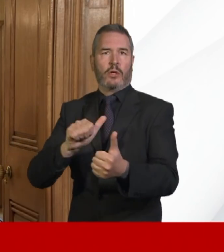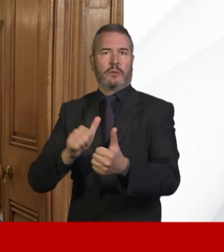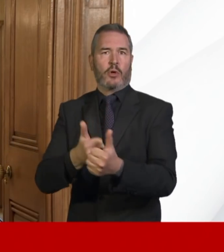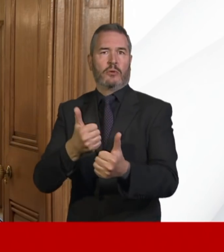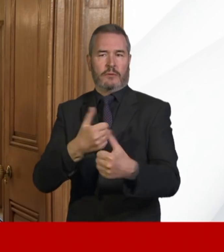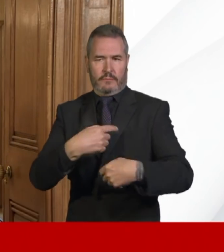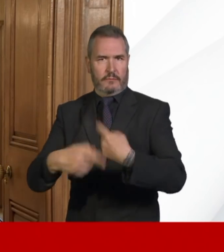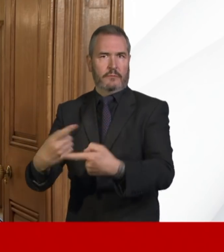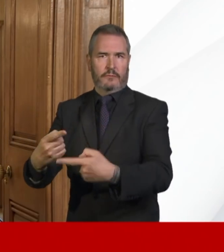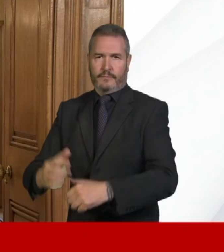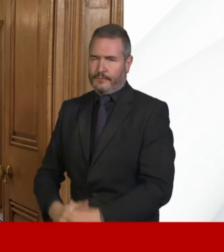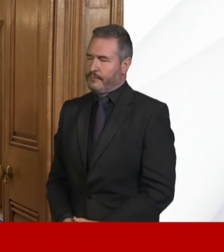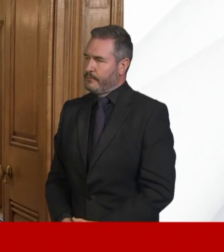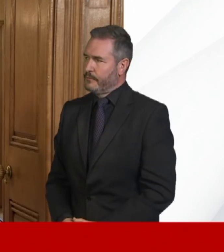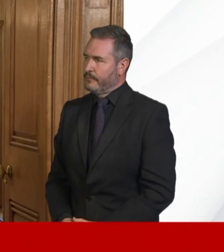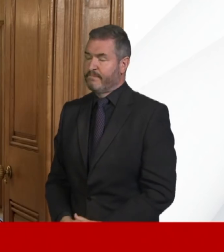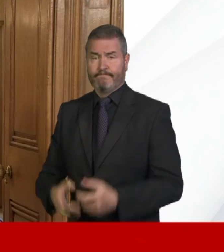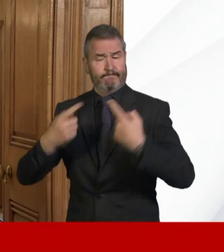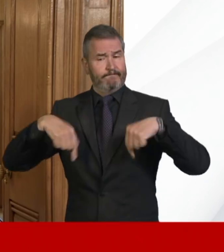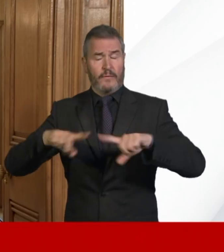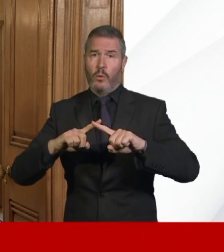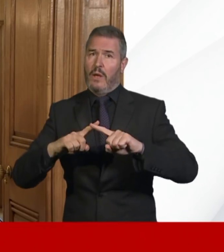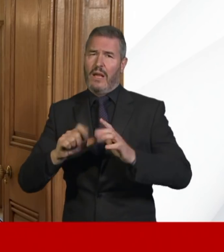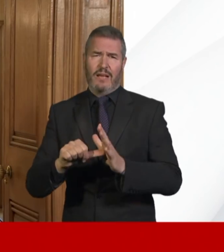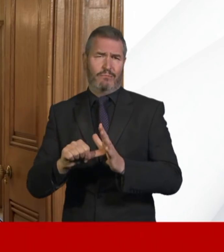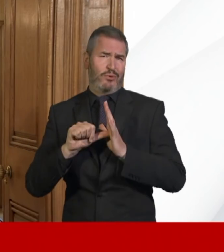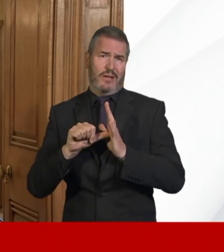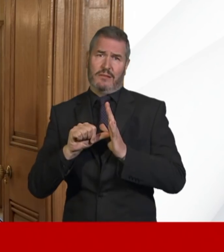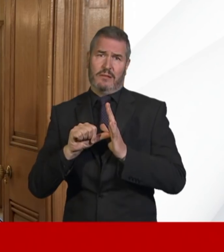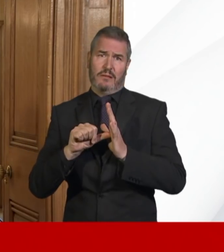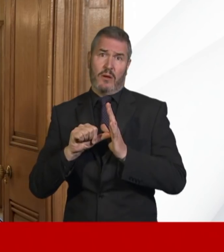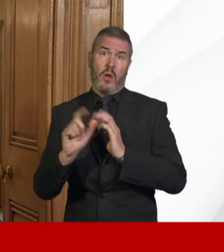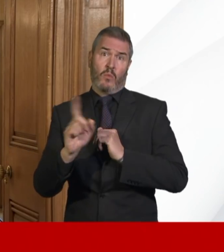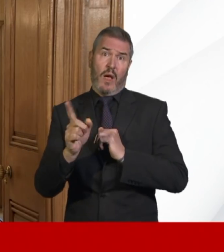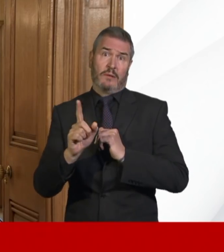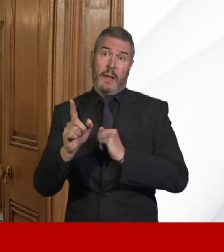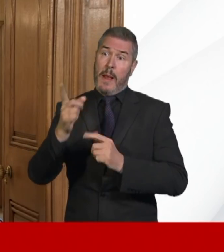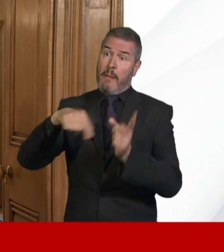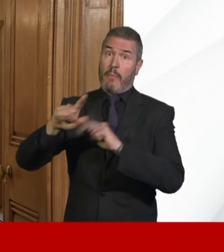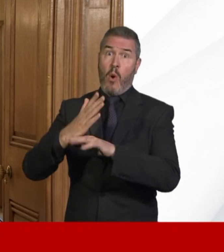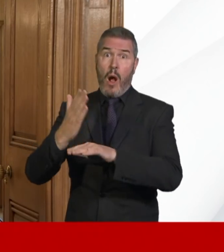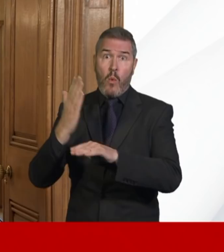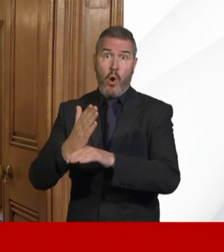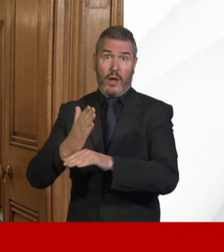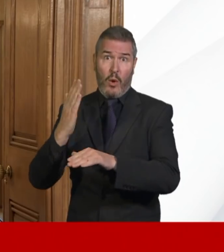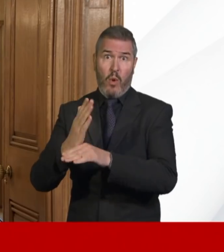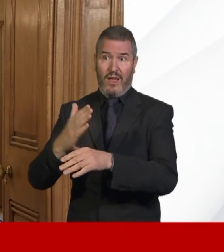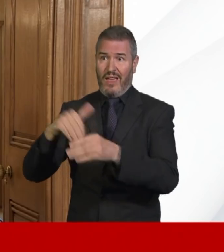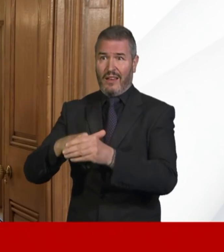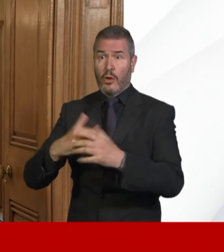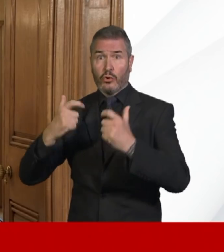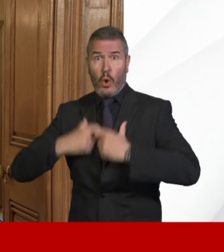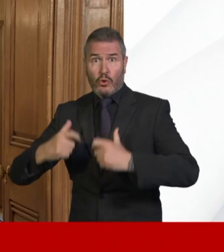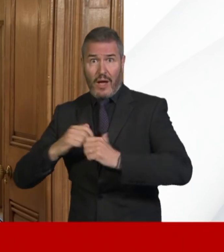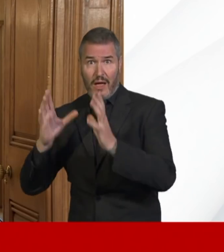We've all been hugely impressed by the commitment and the dedication of those working in social